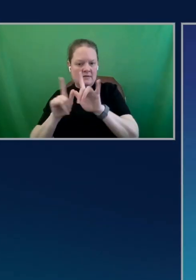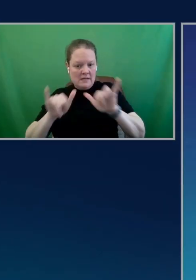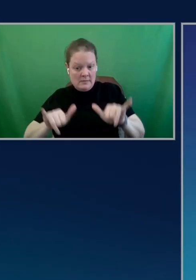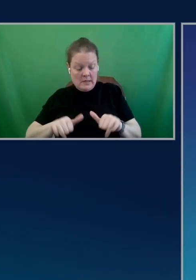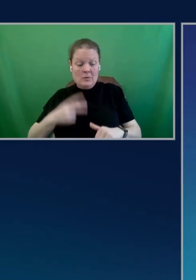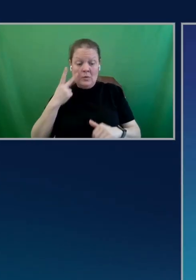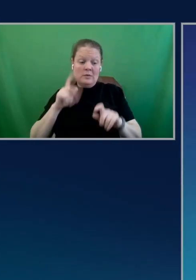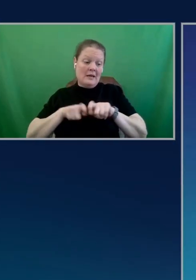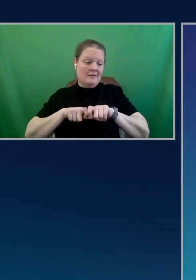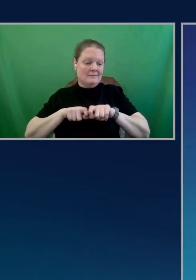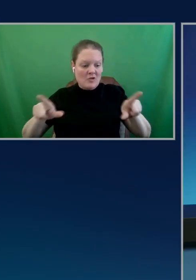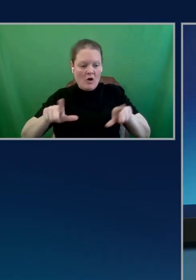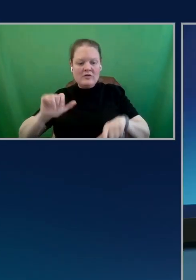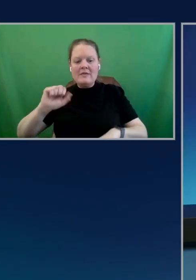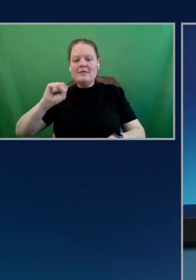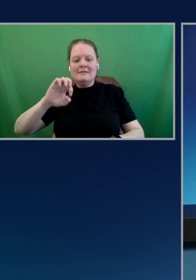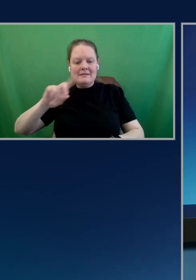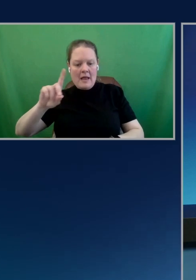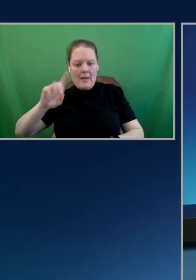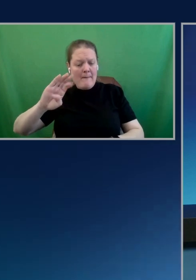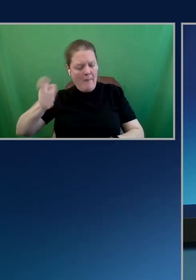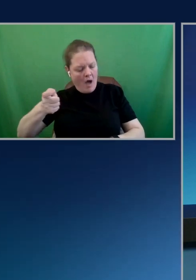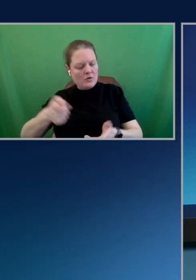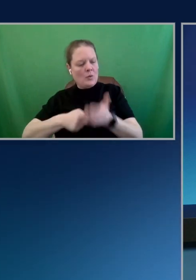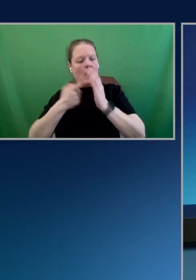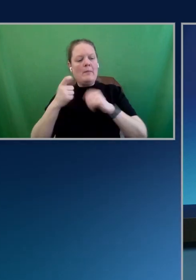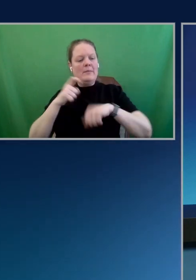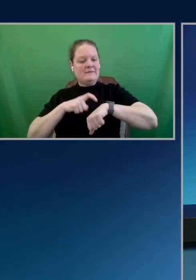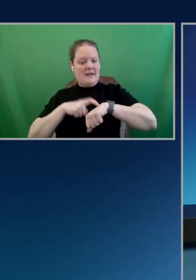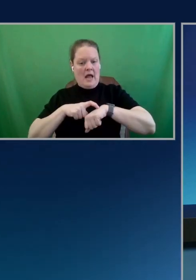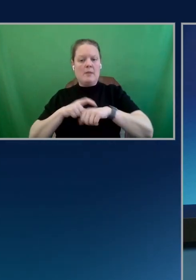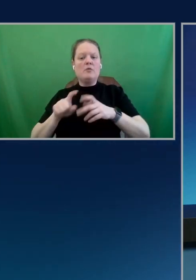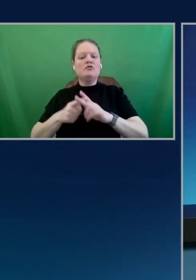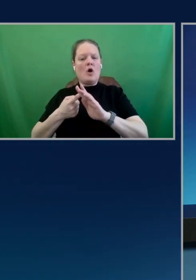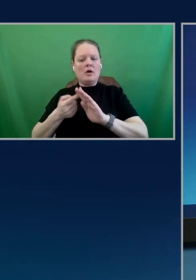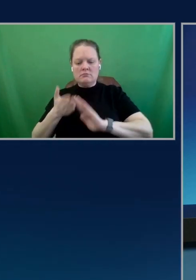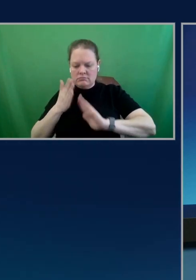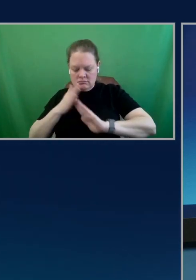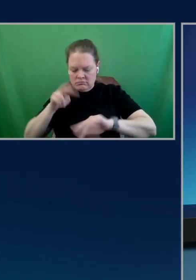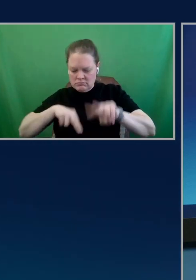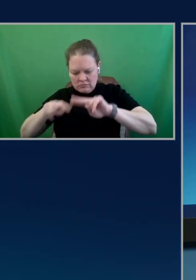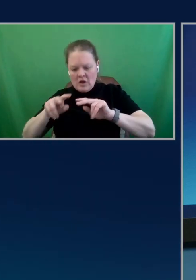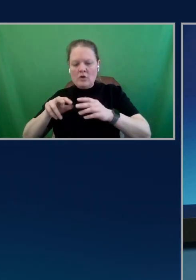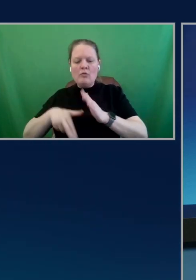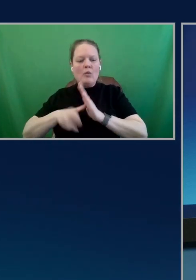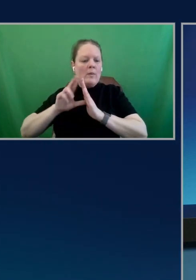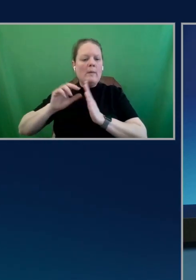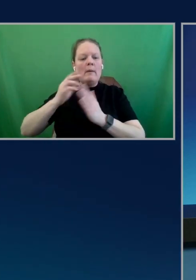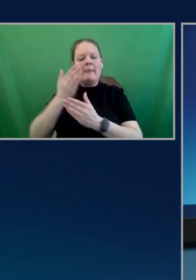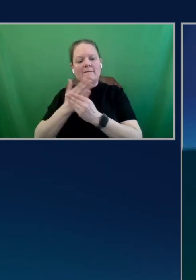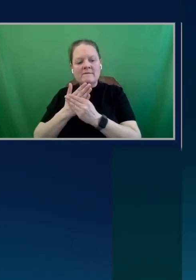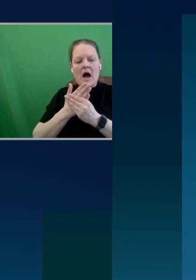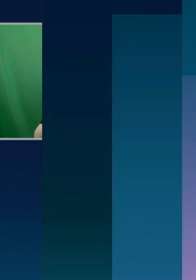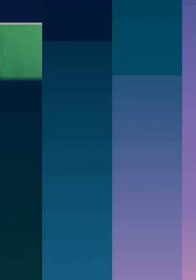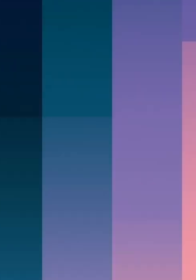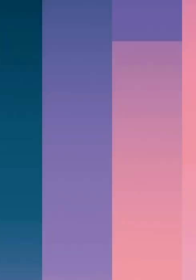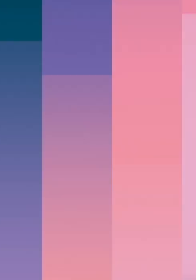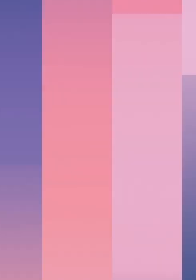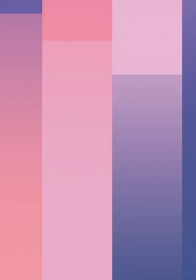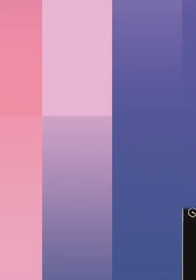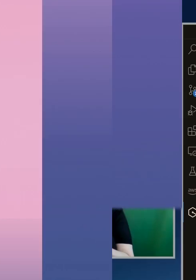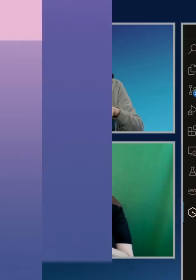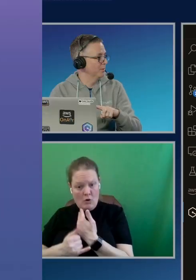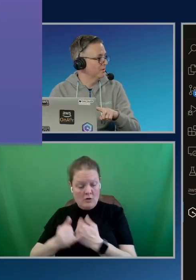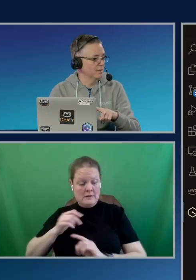sandbox. That took a little bit of time and it's starting to work. You can see that it's reviewing files. It's looking at the project. And based on my prompt, it's looking at the SQL.